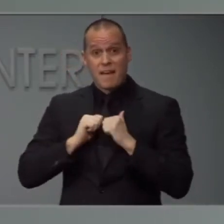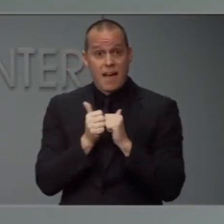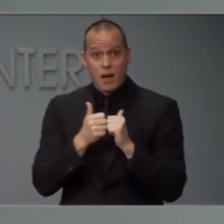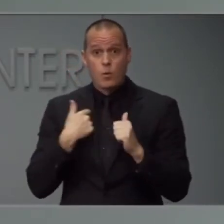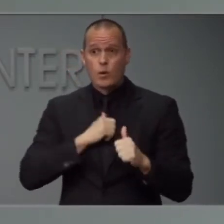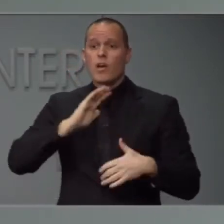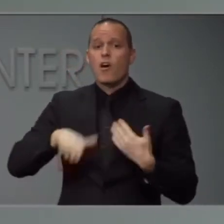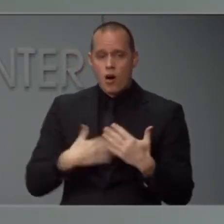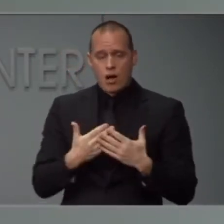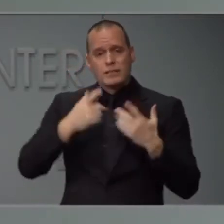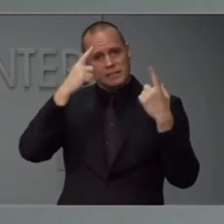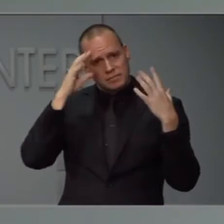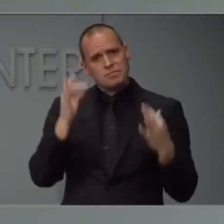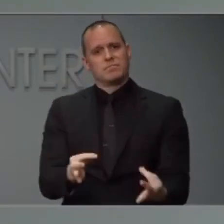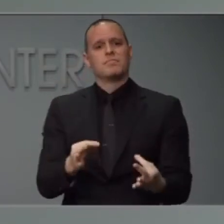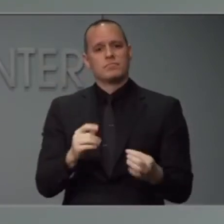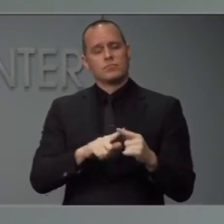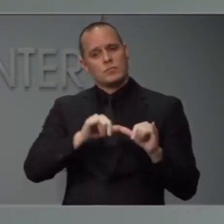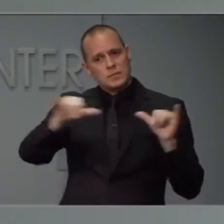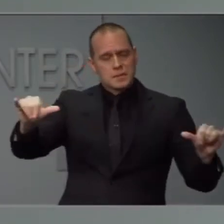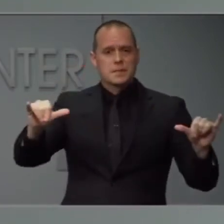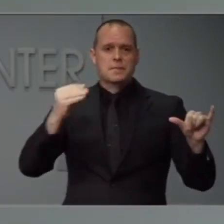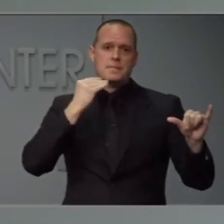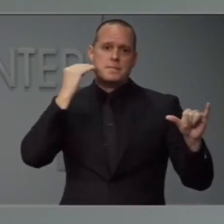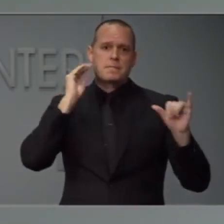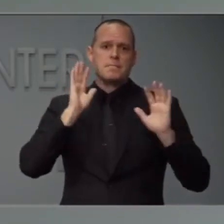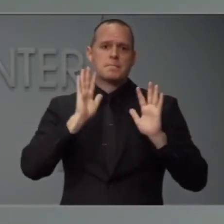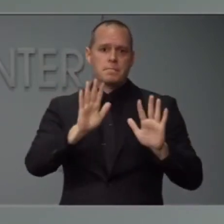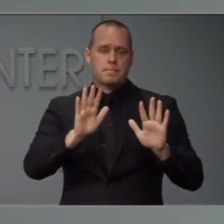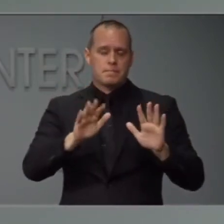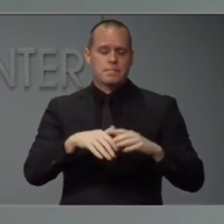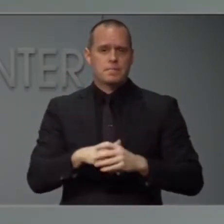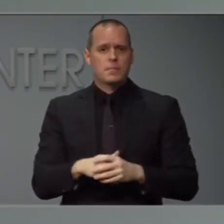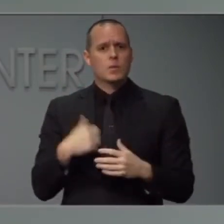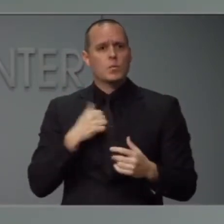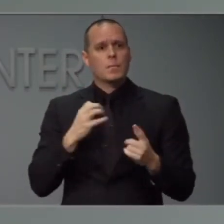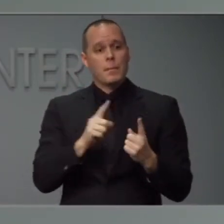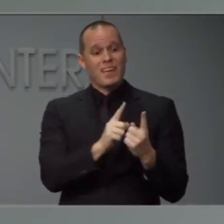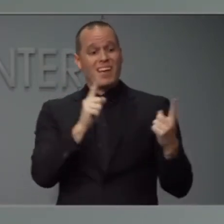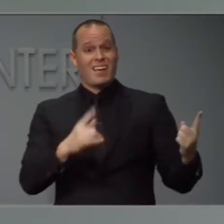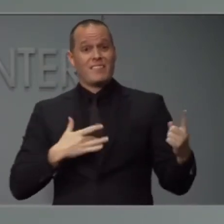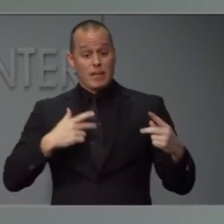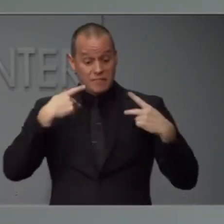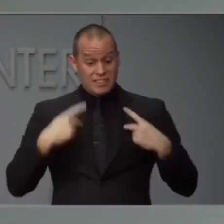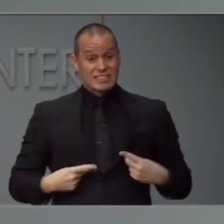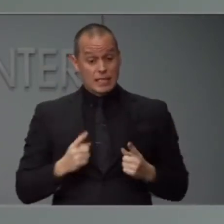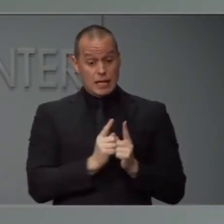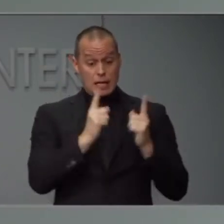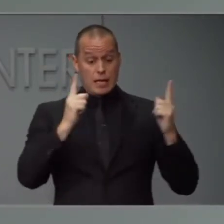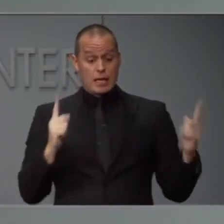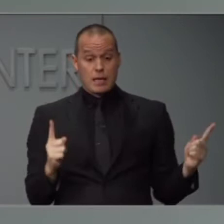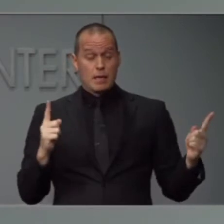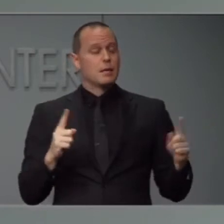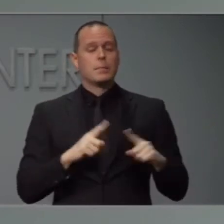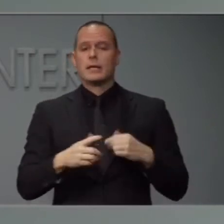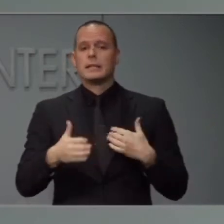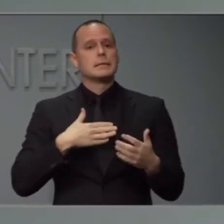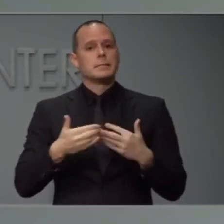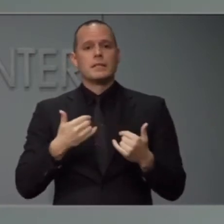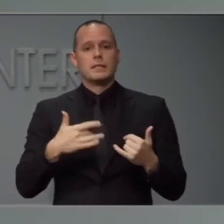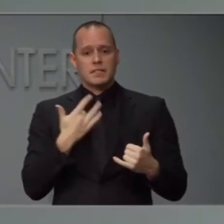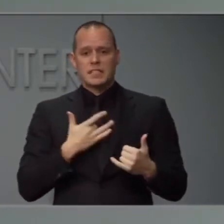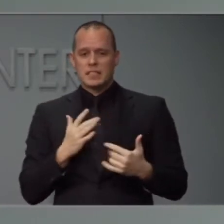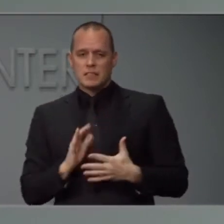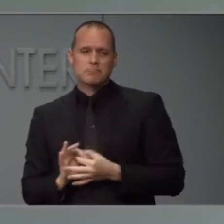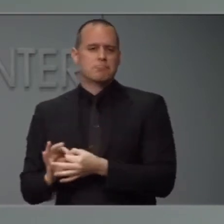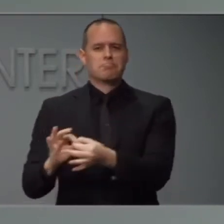part and stay home. We may be physically apart, but it's how we fare together as a